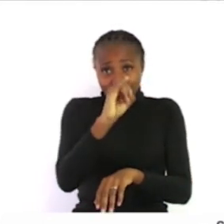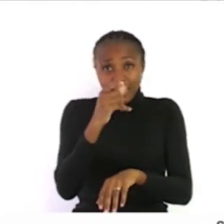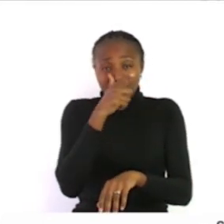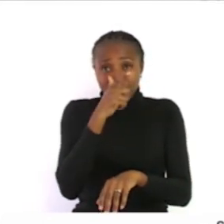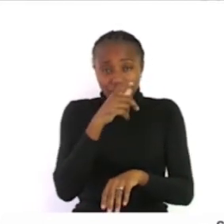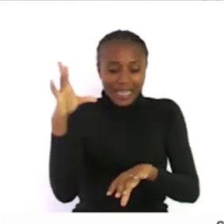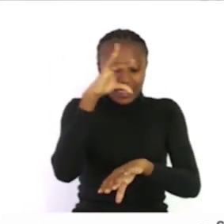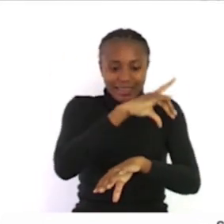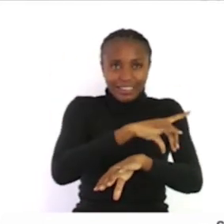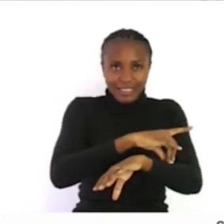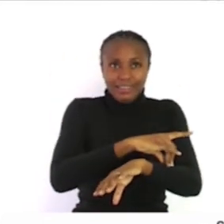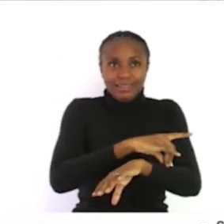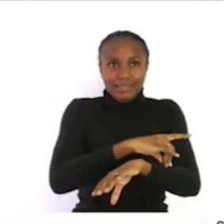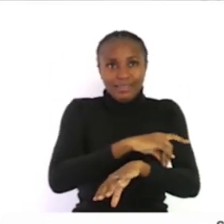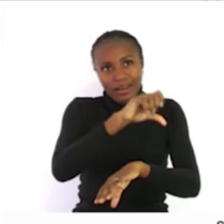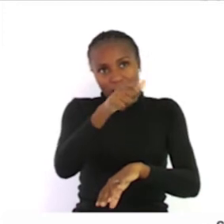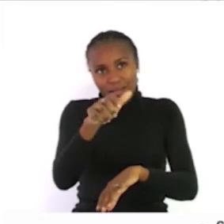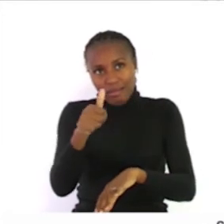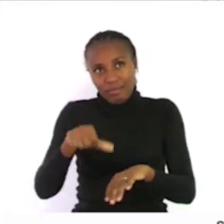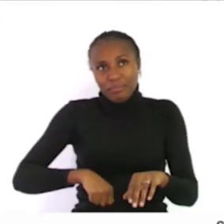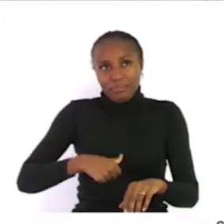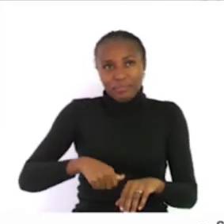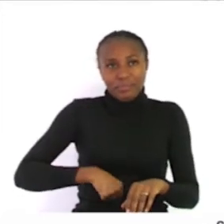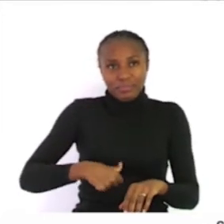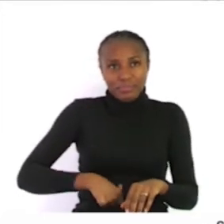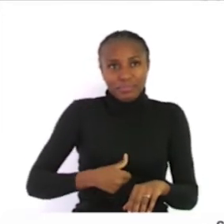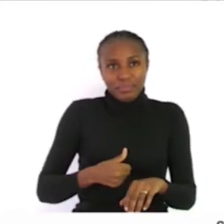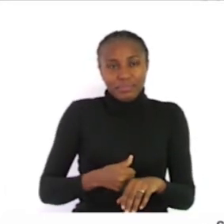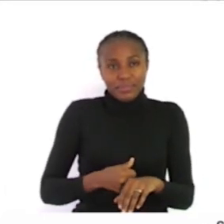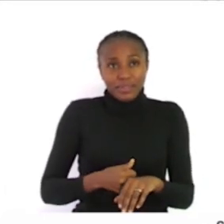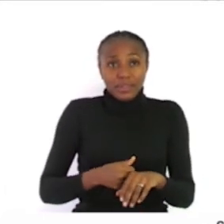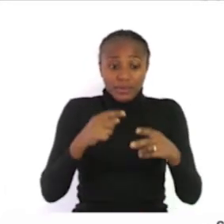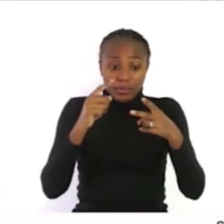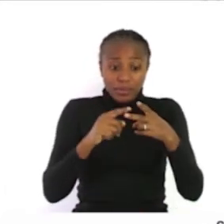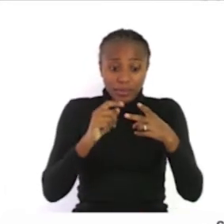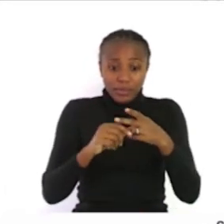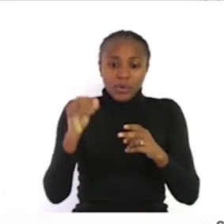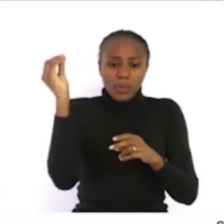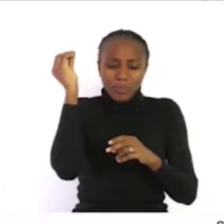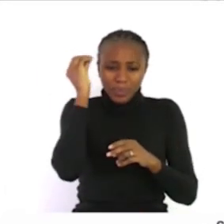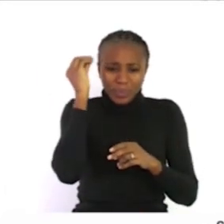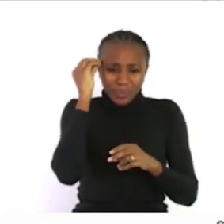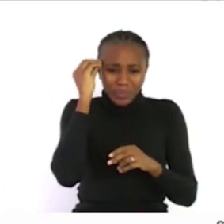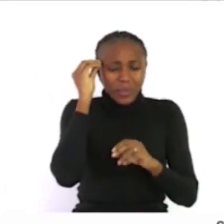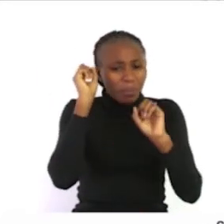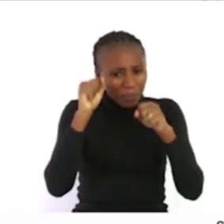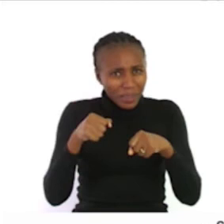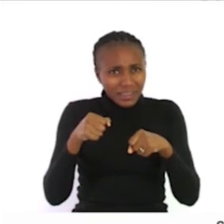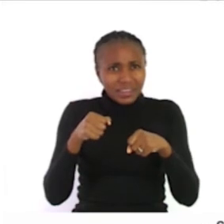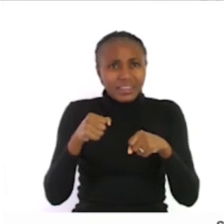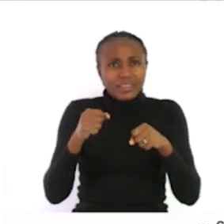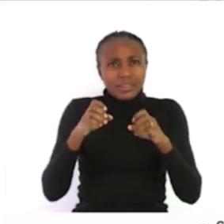rapes and etc you must be able to state environmental factors